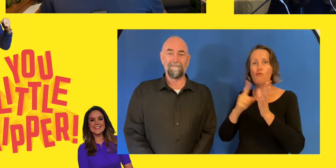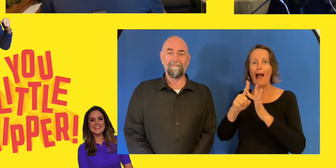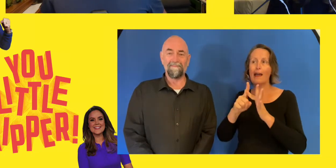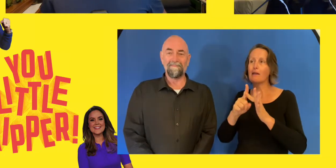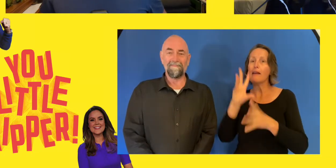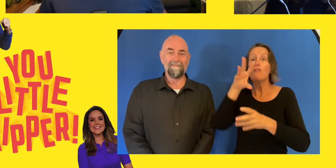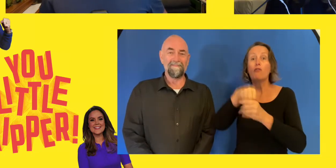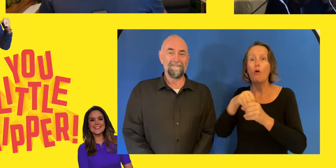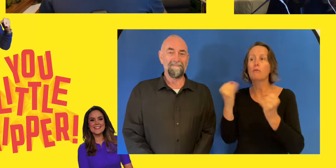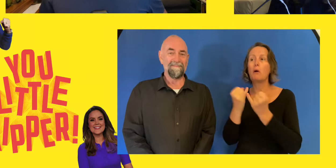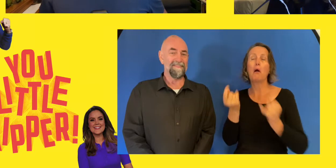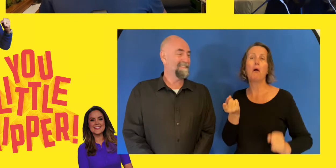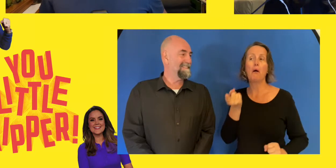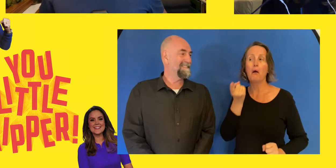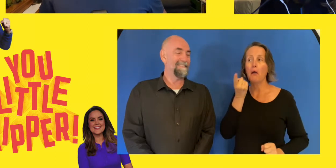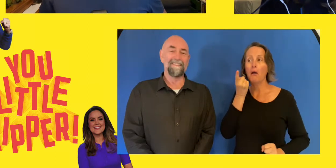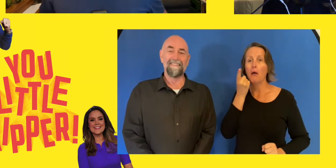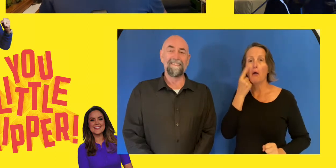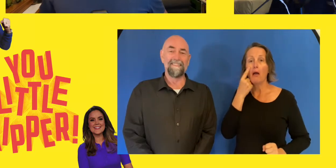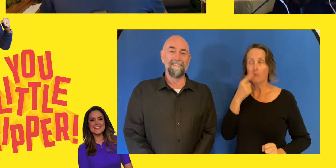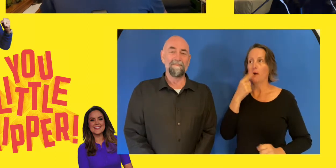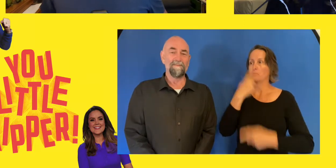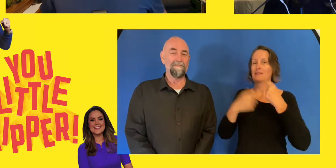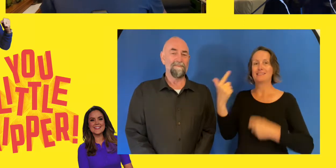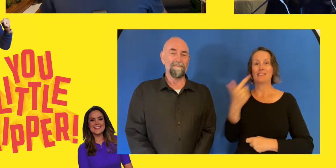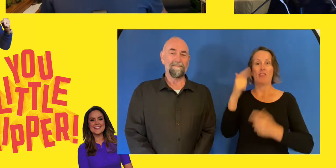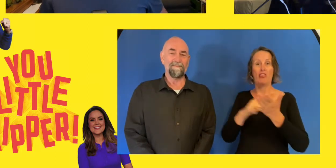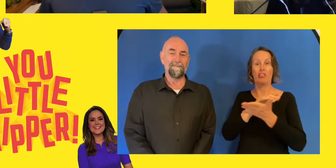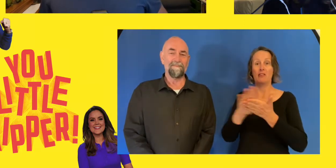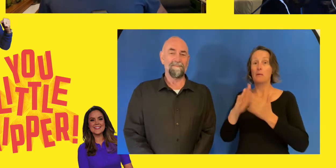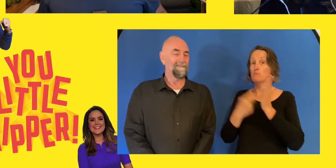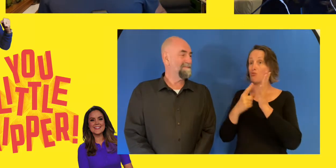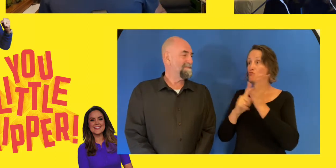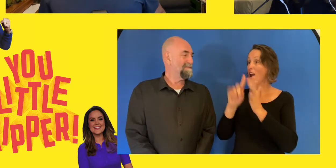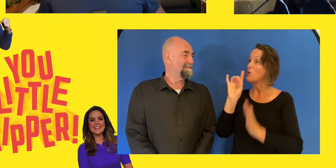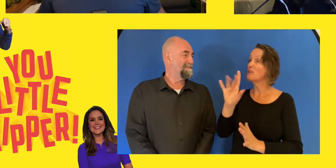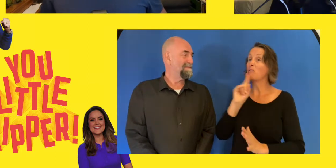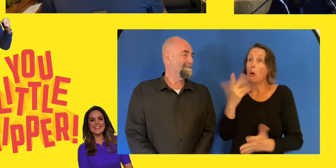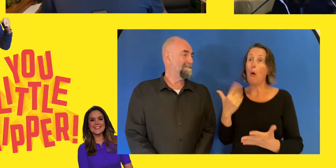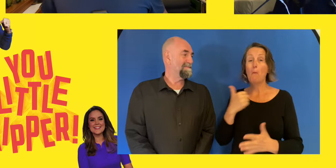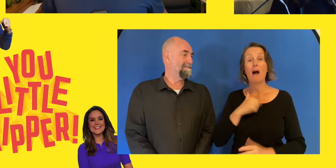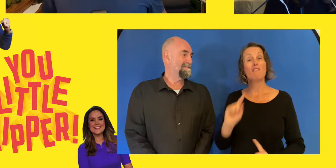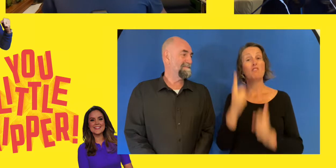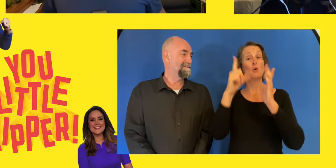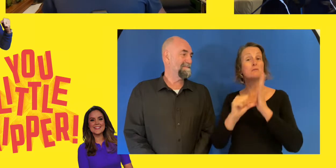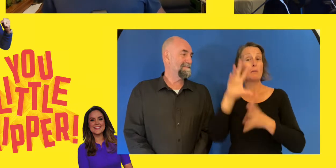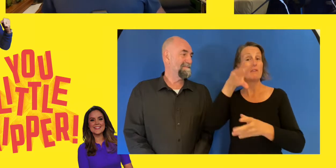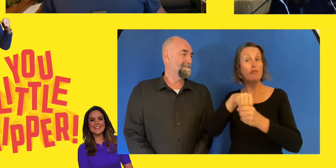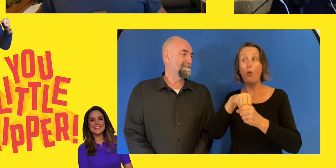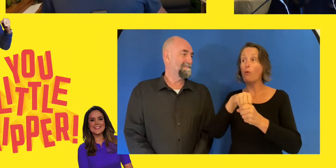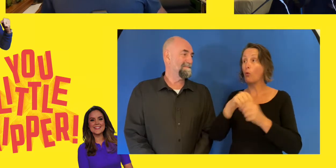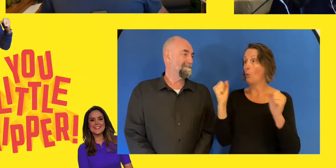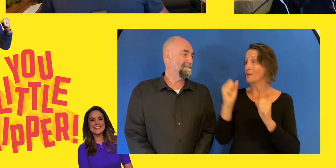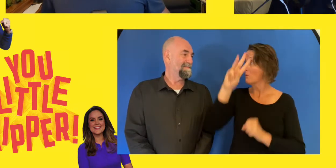that's quite scary to me, because she was like, oh, I'll just see how I go. This is my first Winter Paralympics. You I previously competed at the Summer Paras, but we'll see how we go